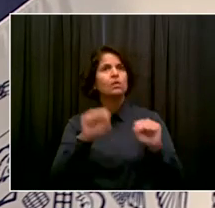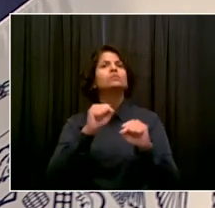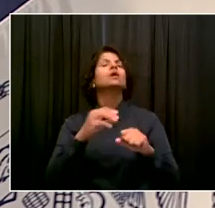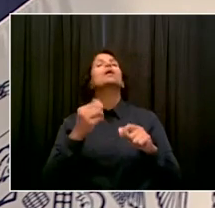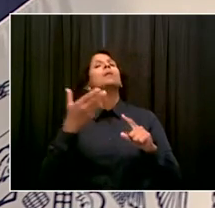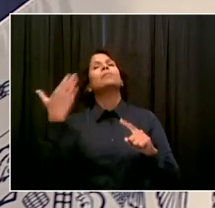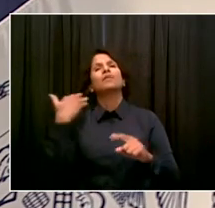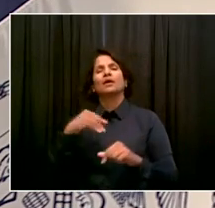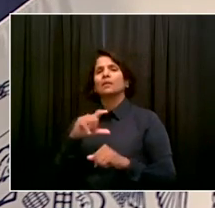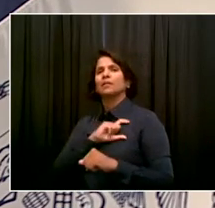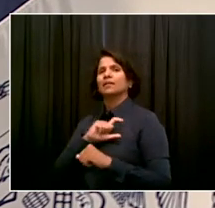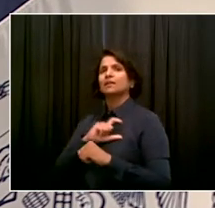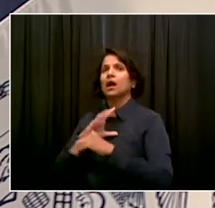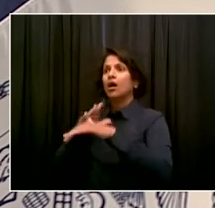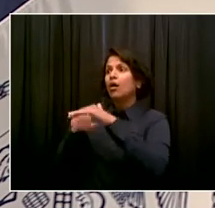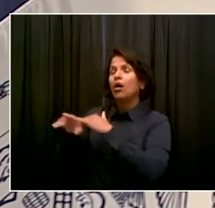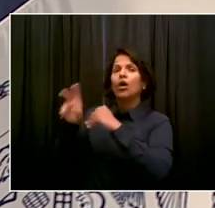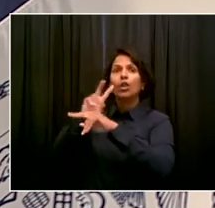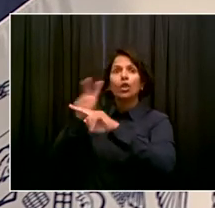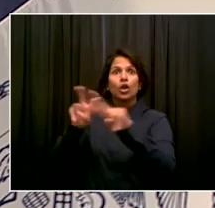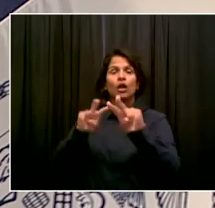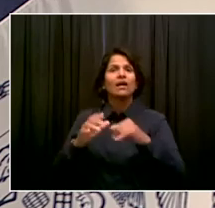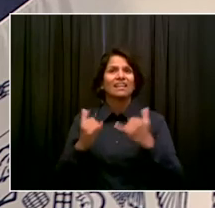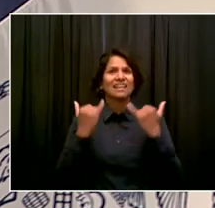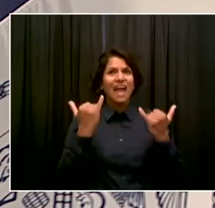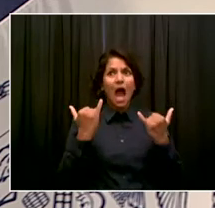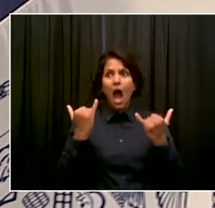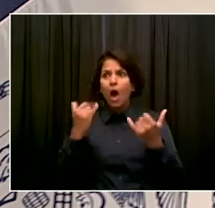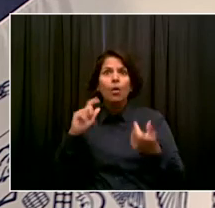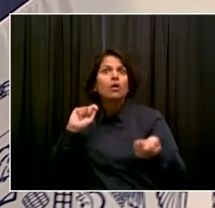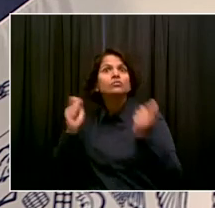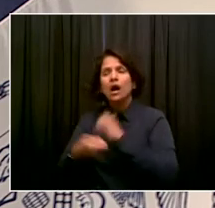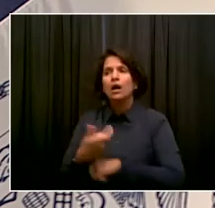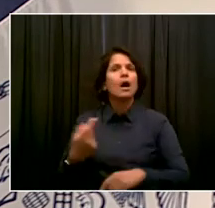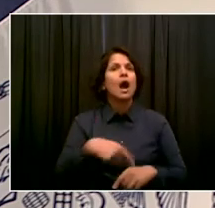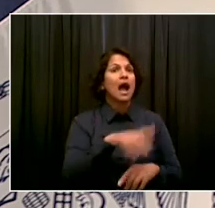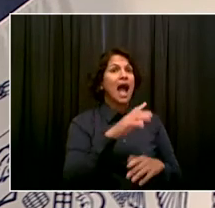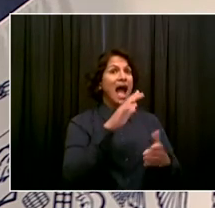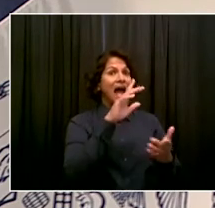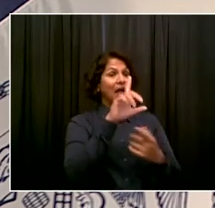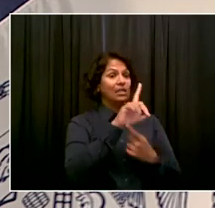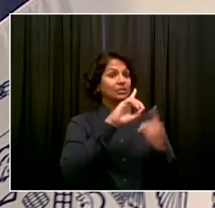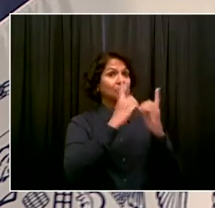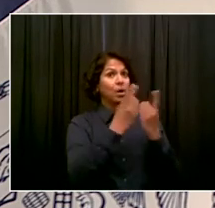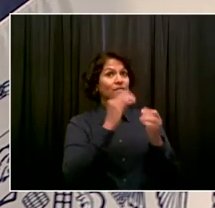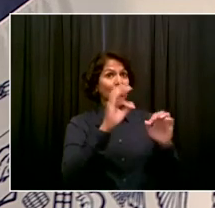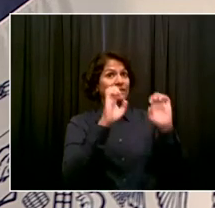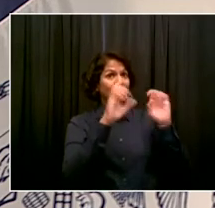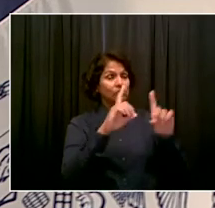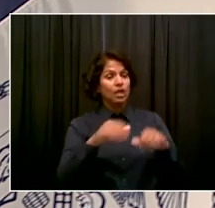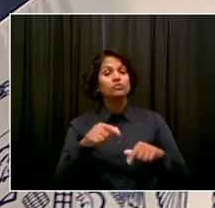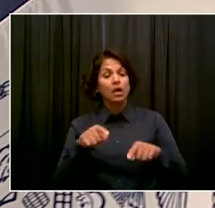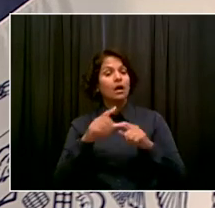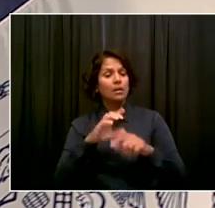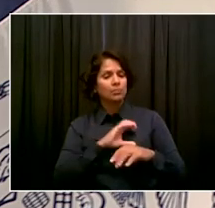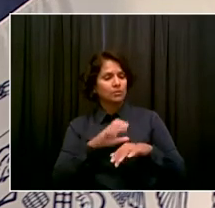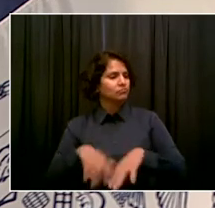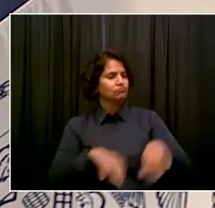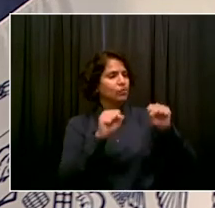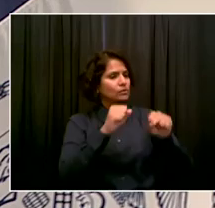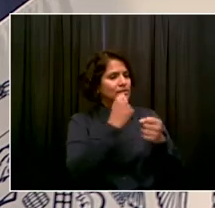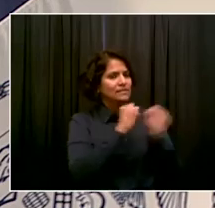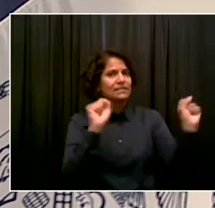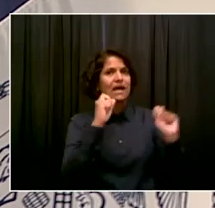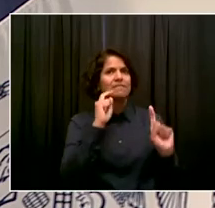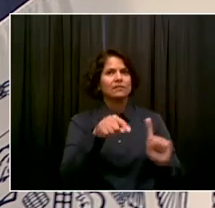but what we know is we've got to keep kids safe. and employees safe. That's what school safety does really well. And more and more,